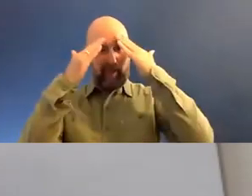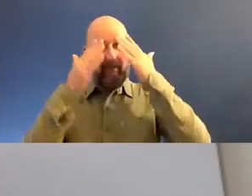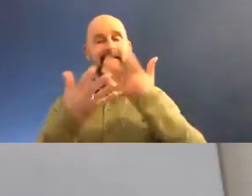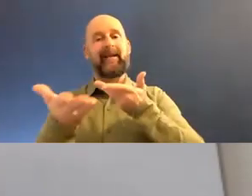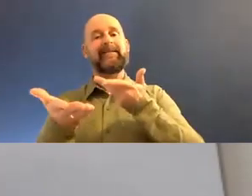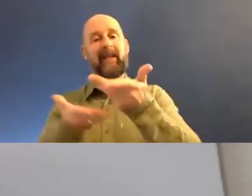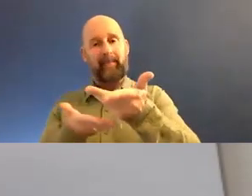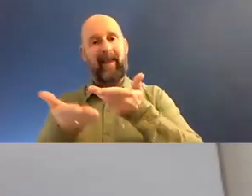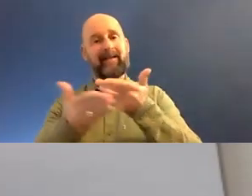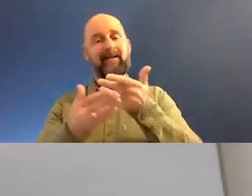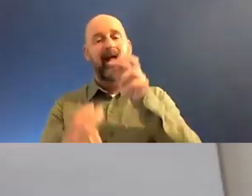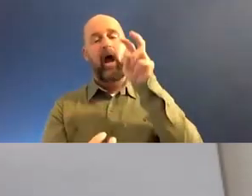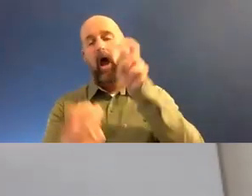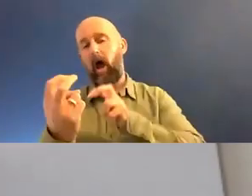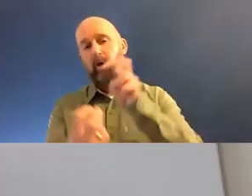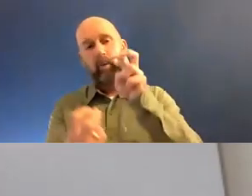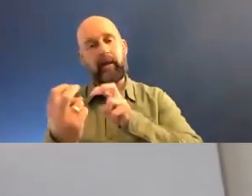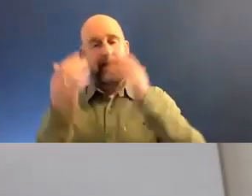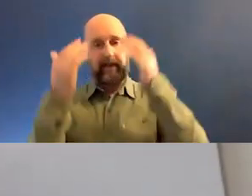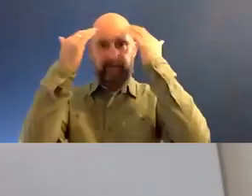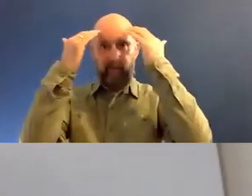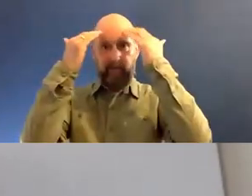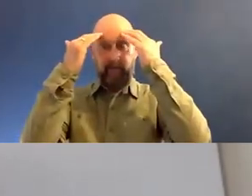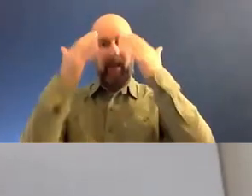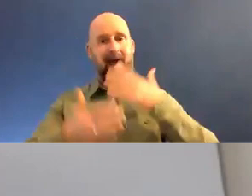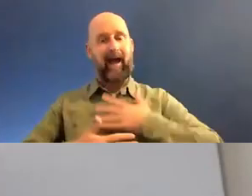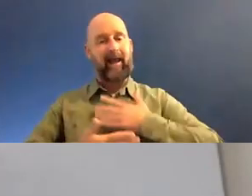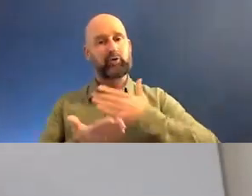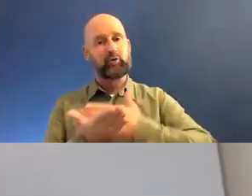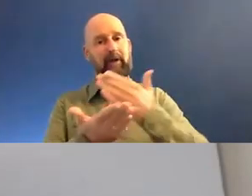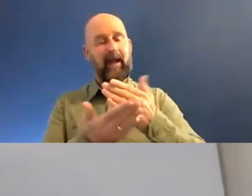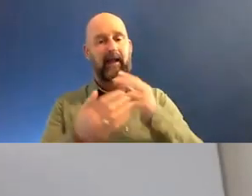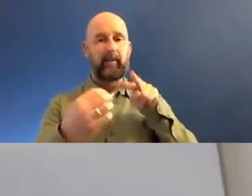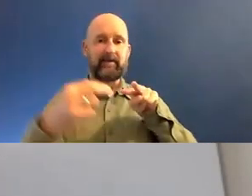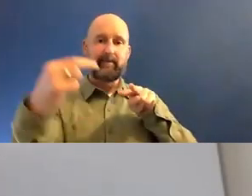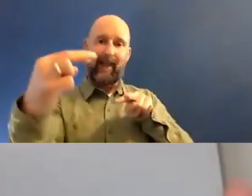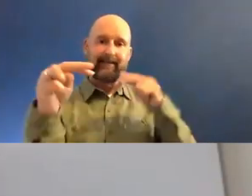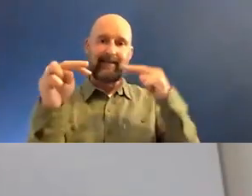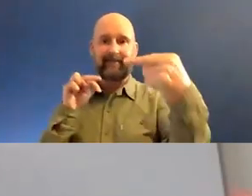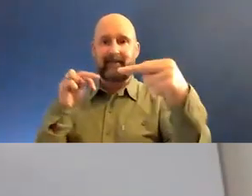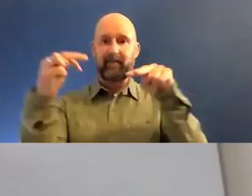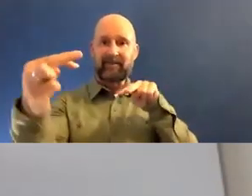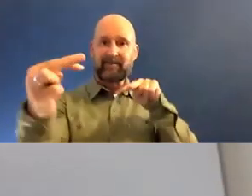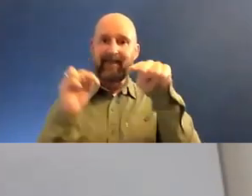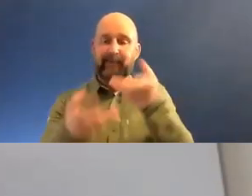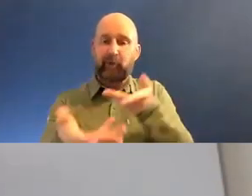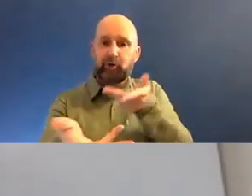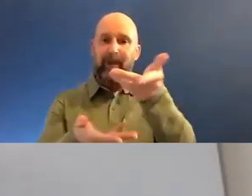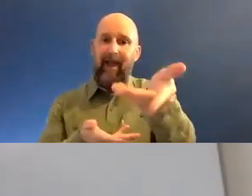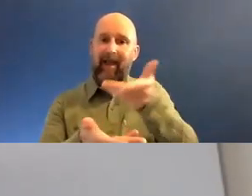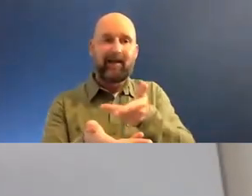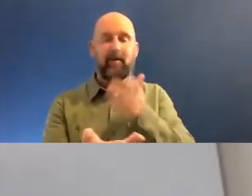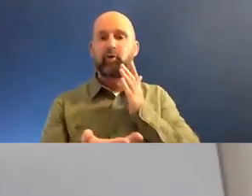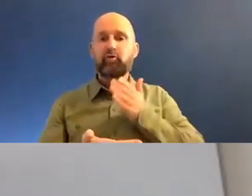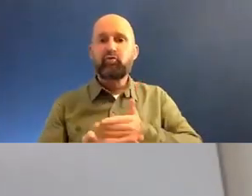interested in arguing with people. I'm interested in sharing human perspectives. I'm interested in sharing, you know, truths, if you want to